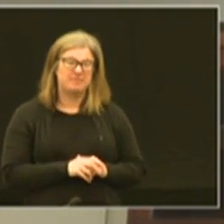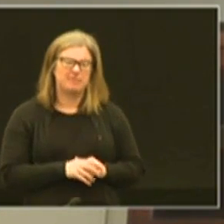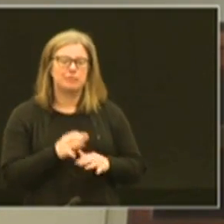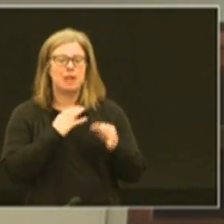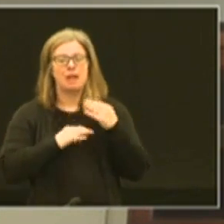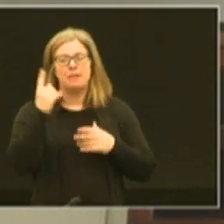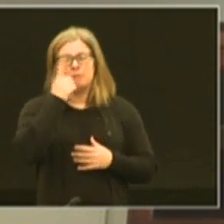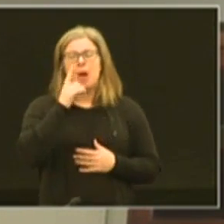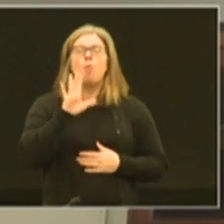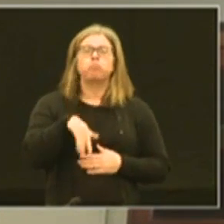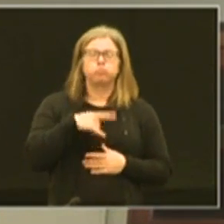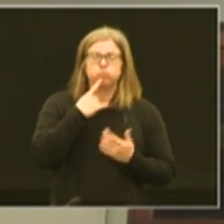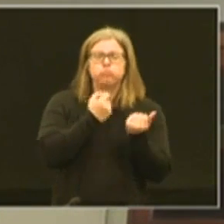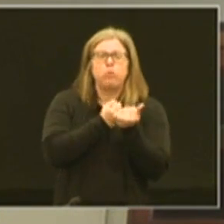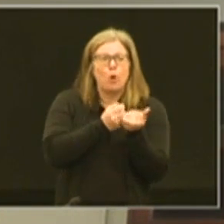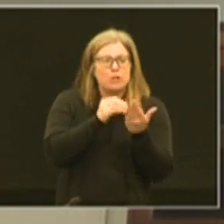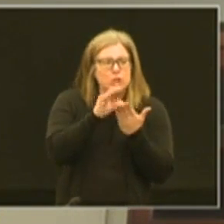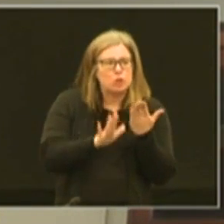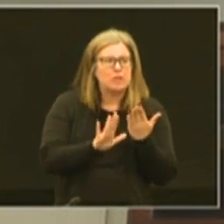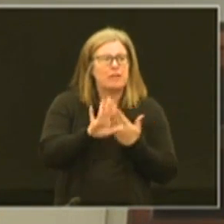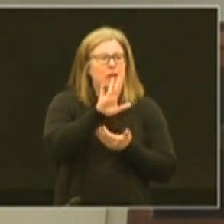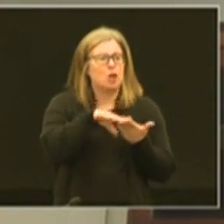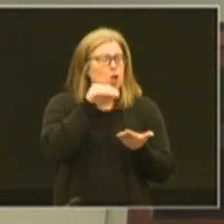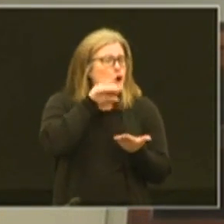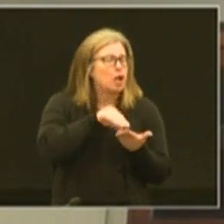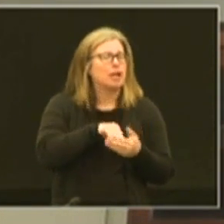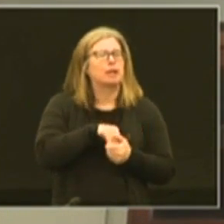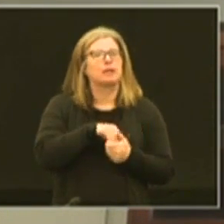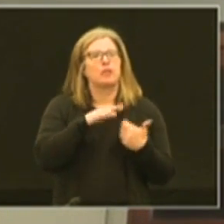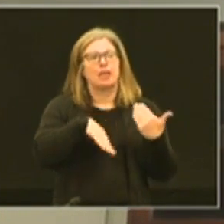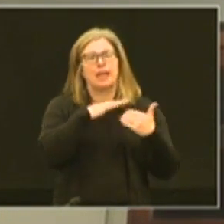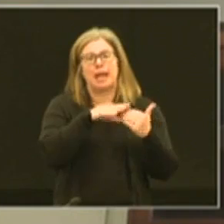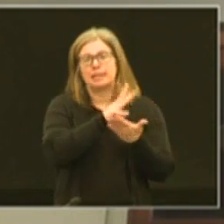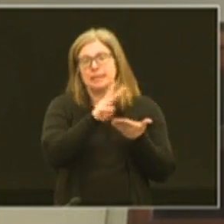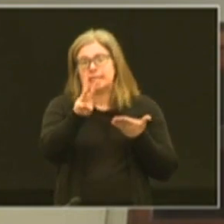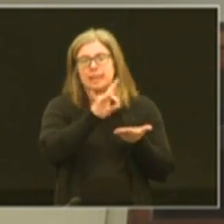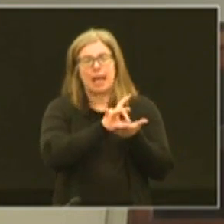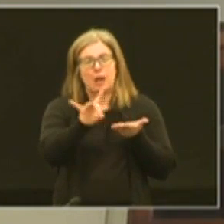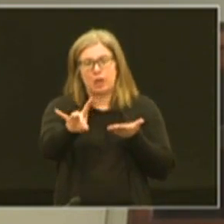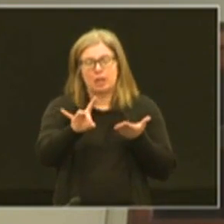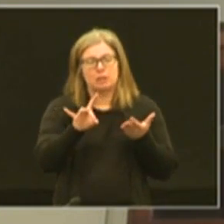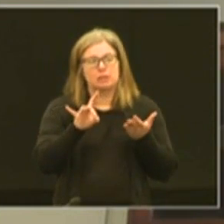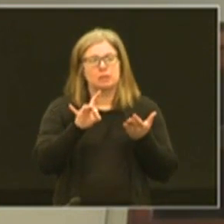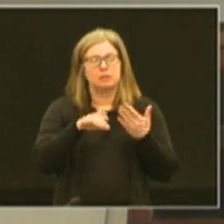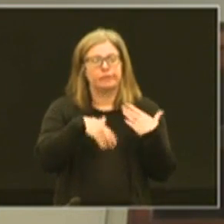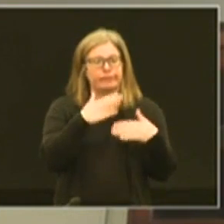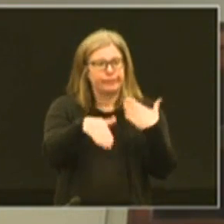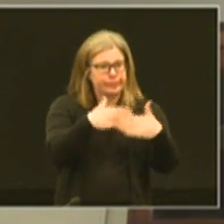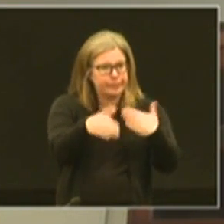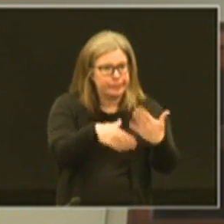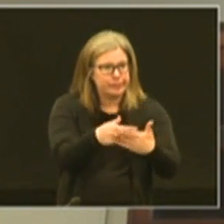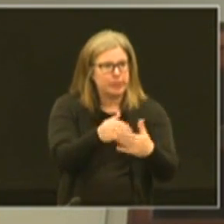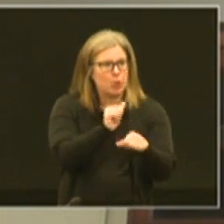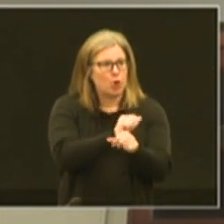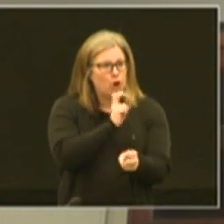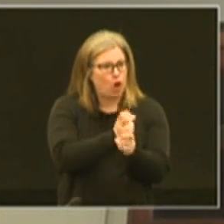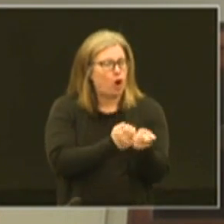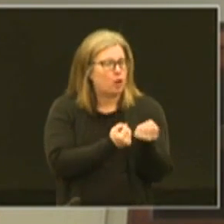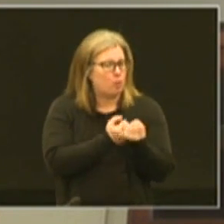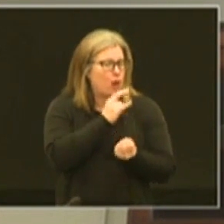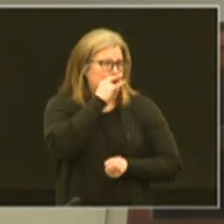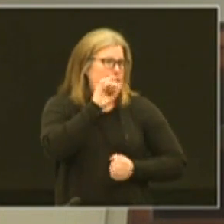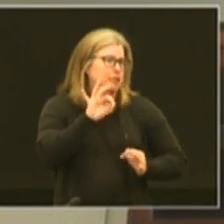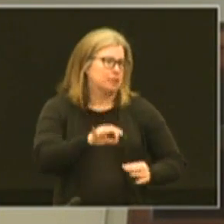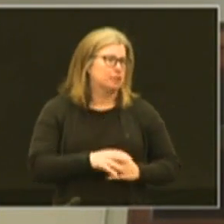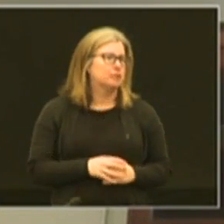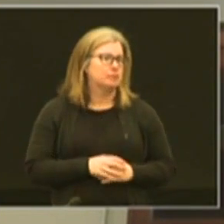instead think about let's just support students in their learning for the next six to eight weeks get them moving forward and work hard to support our